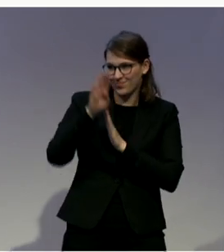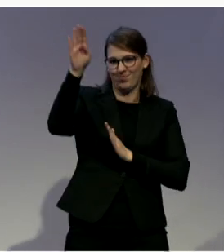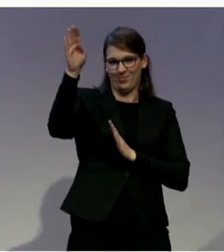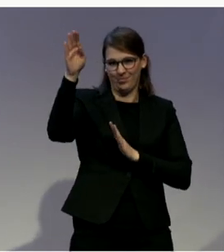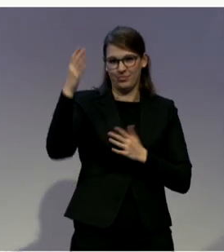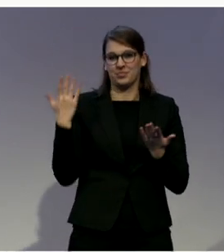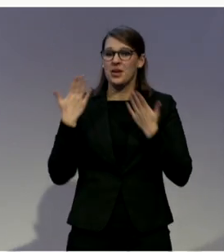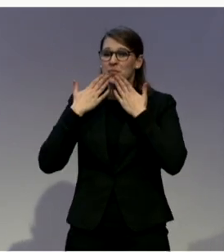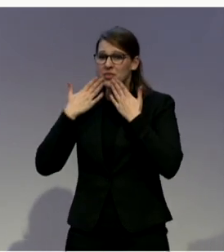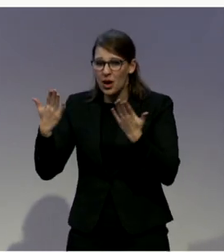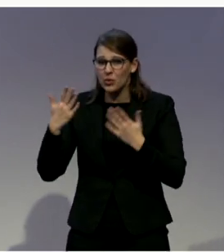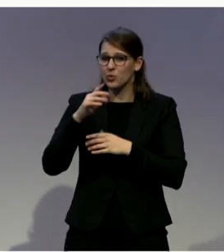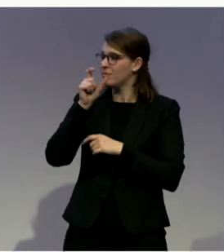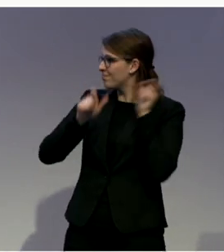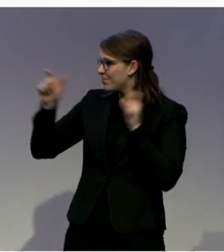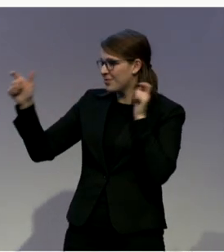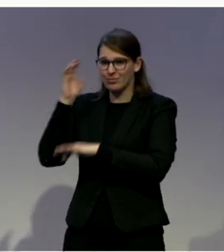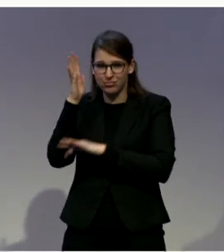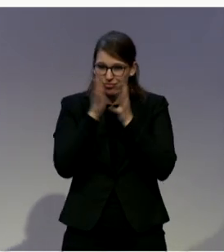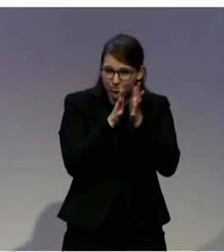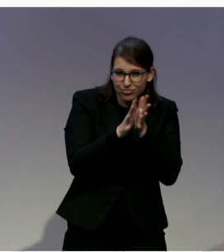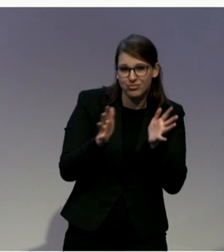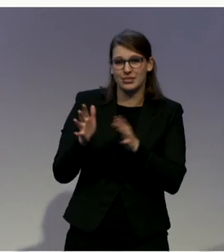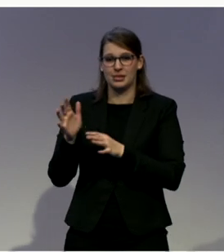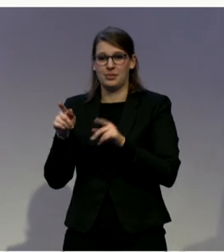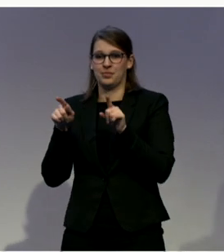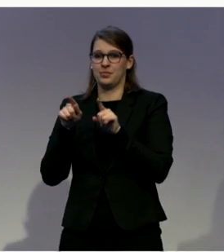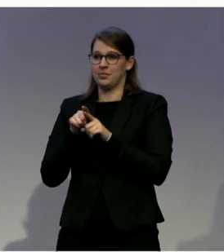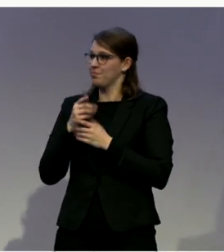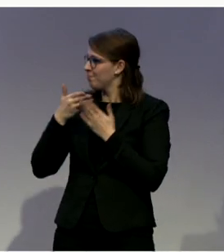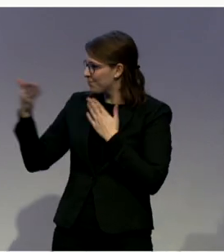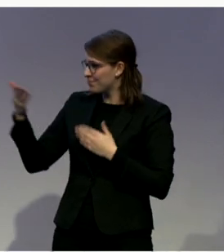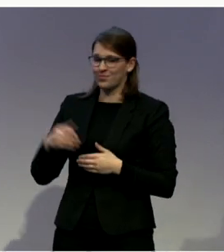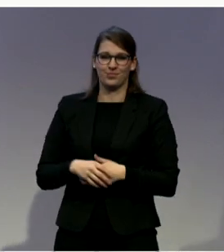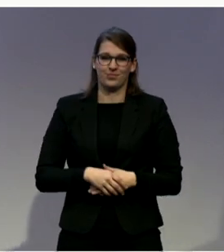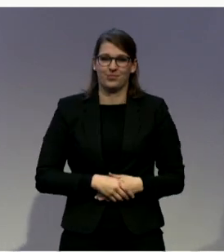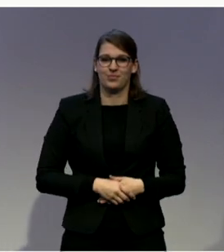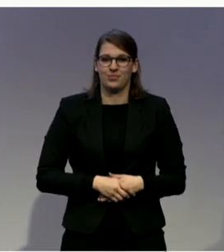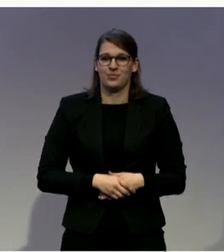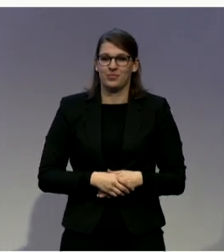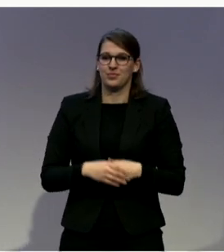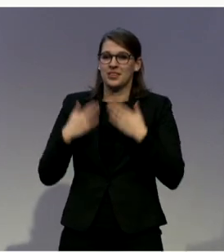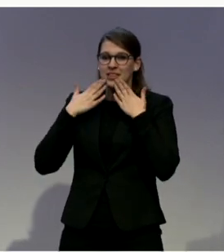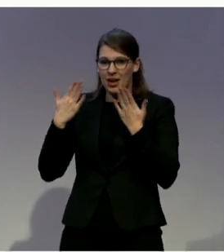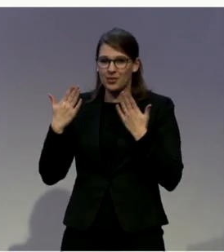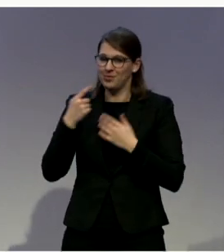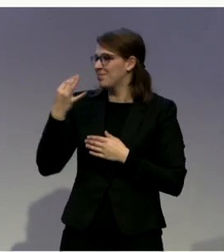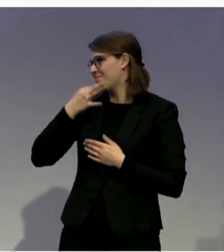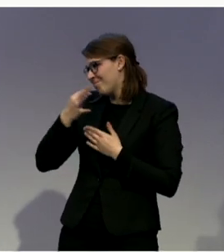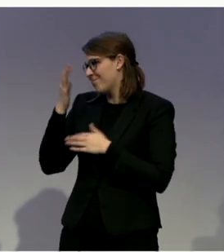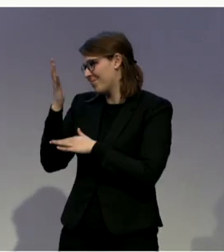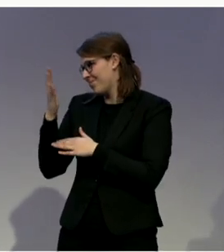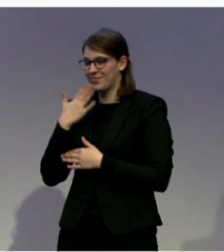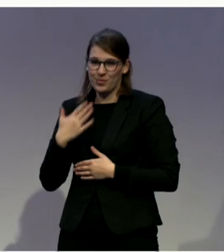Paraskovia, John, Anita, Maria, and Frank, for their contributions. And to thank all of you for